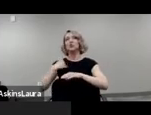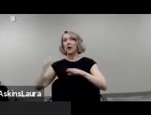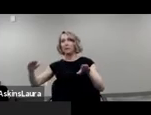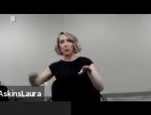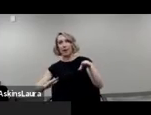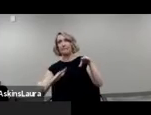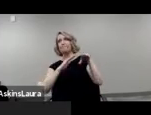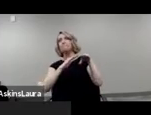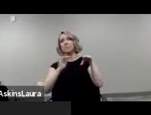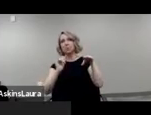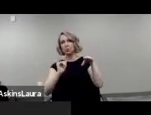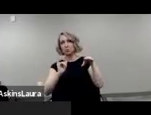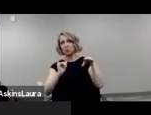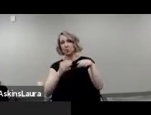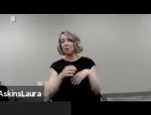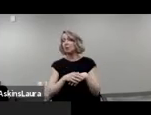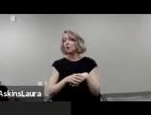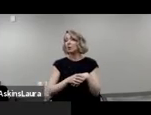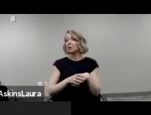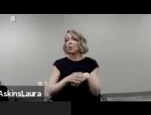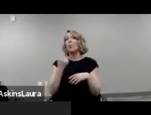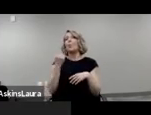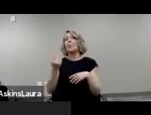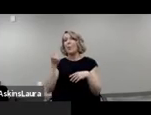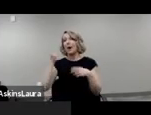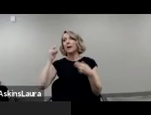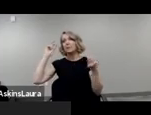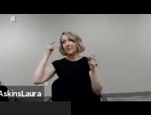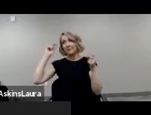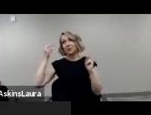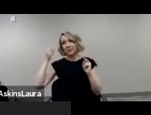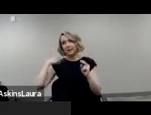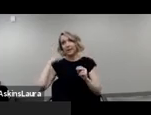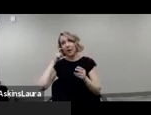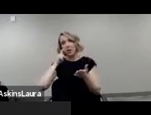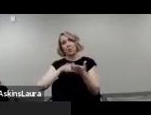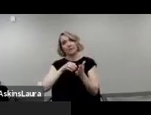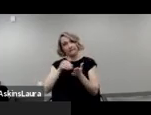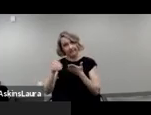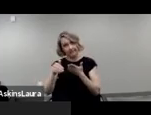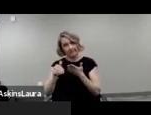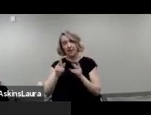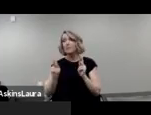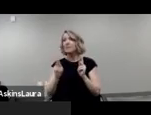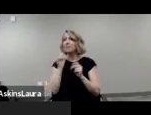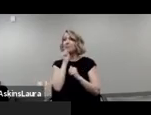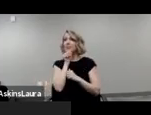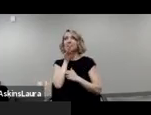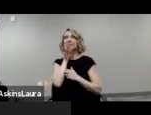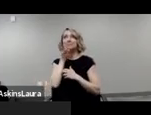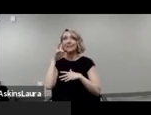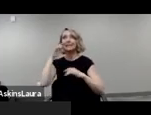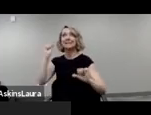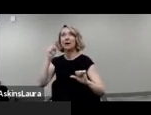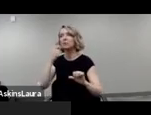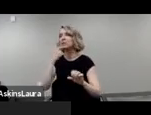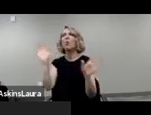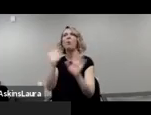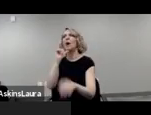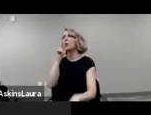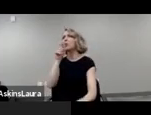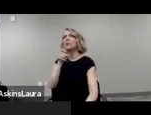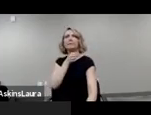or if you're having one of the biggest misconceptions I see a lot is that folks will speak louder and say, I don't need a